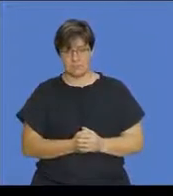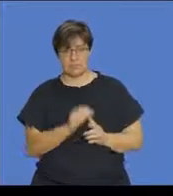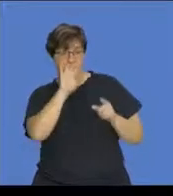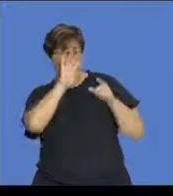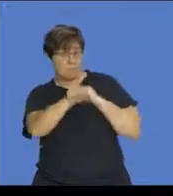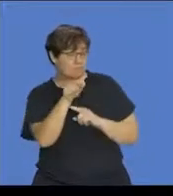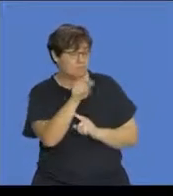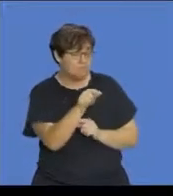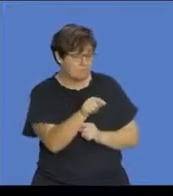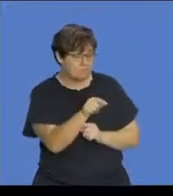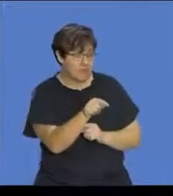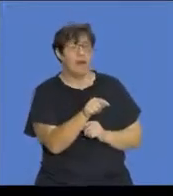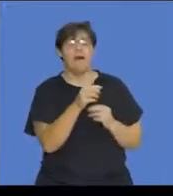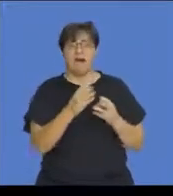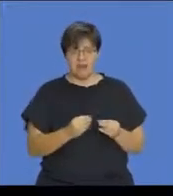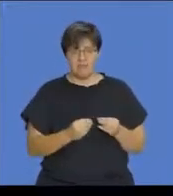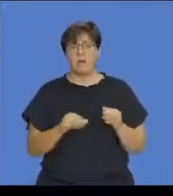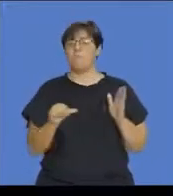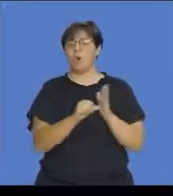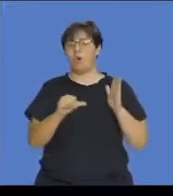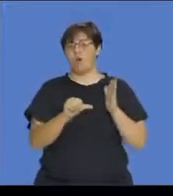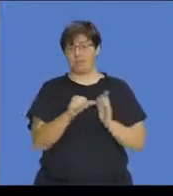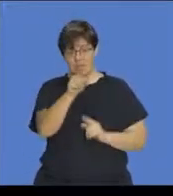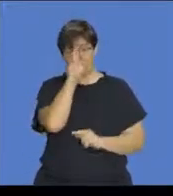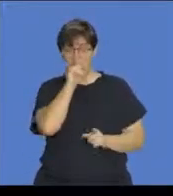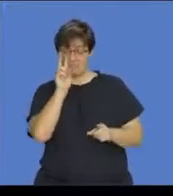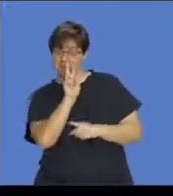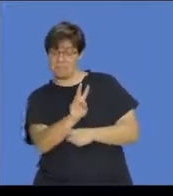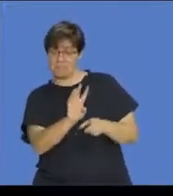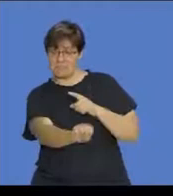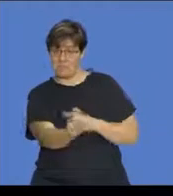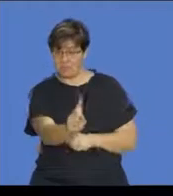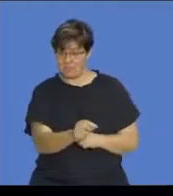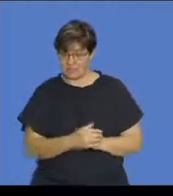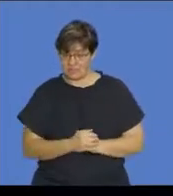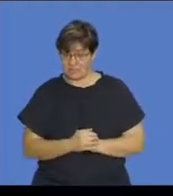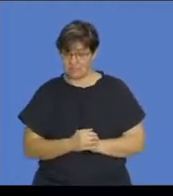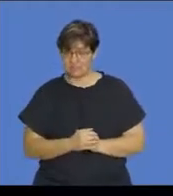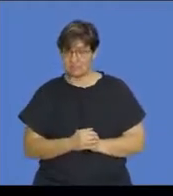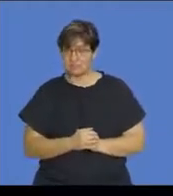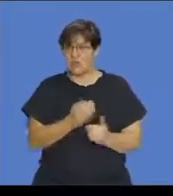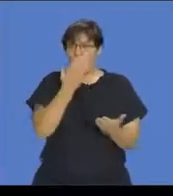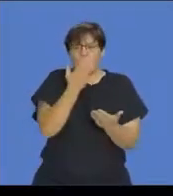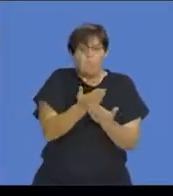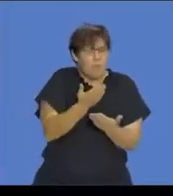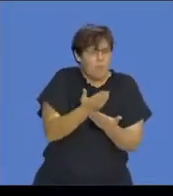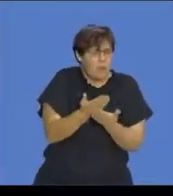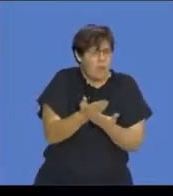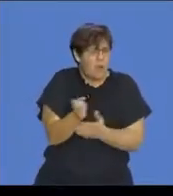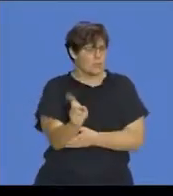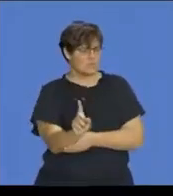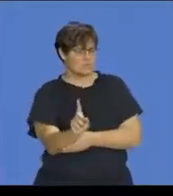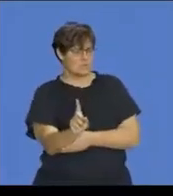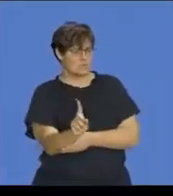that, there's another key thing that I want you to recognize. And that is, what's the probability of